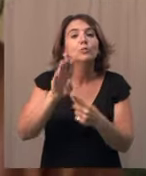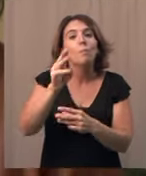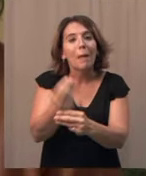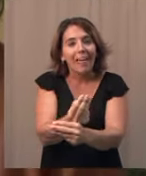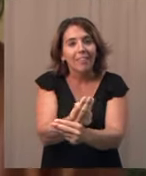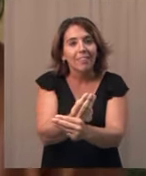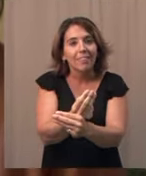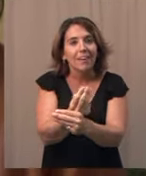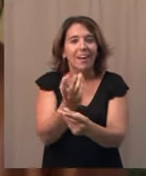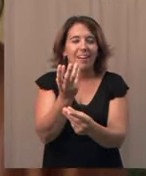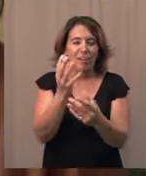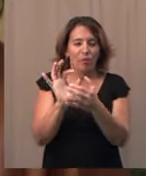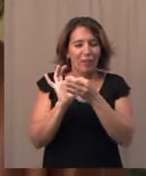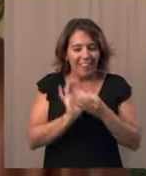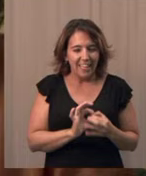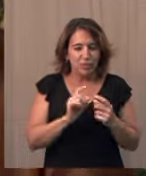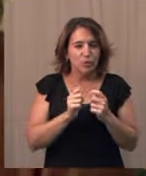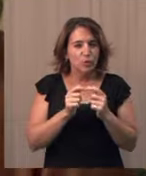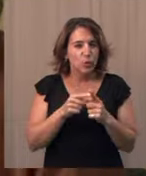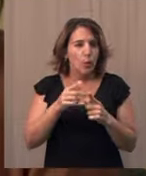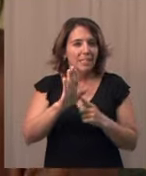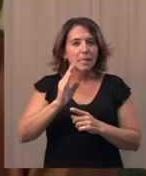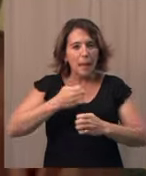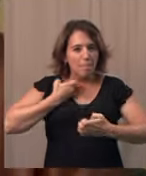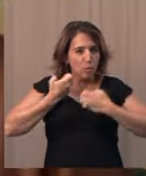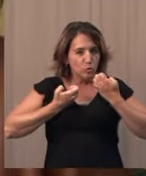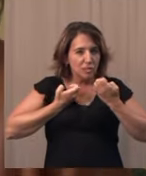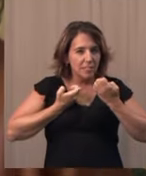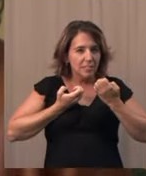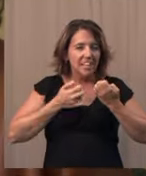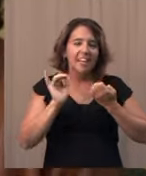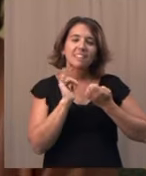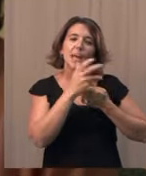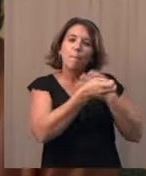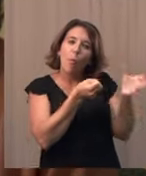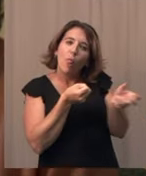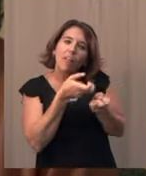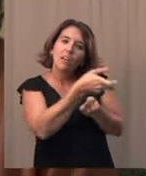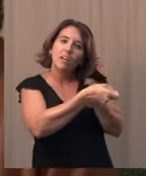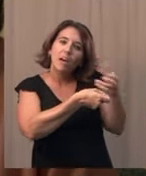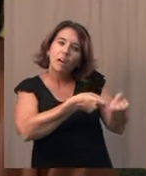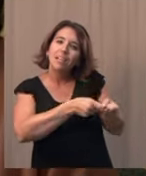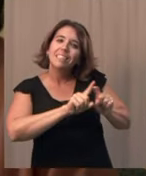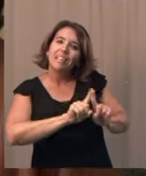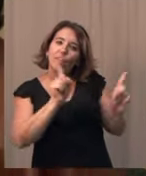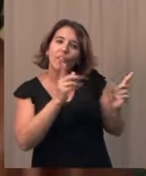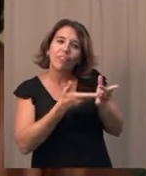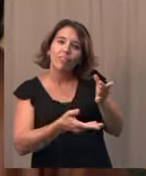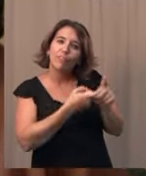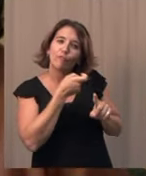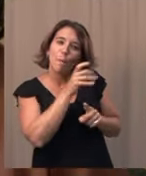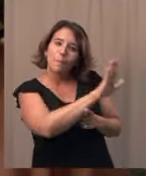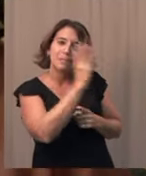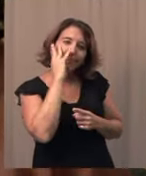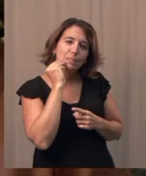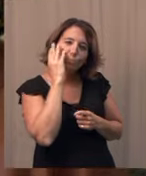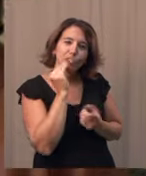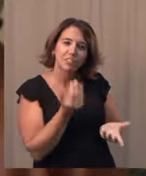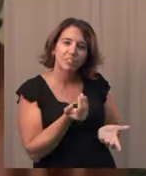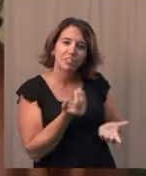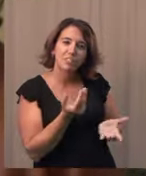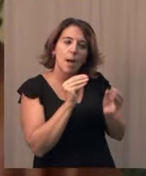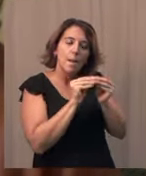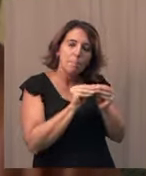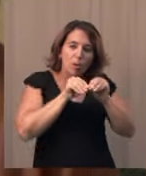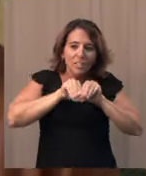Can somehow pull areas together in ways that are much more broadening than any